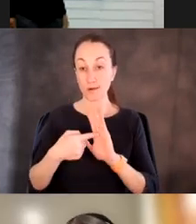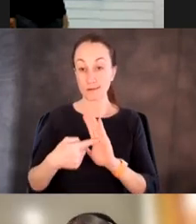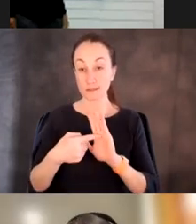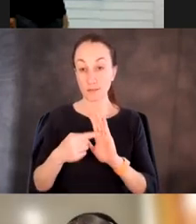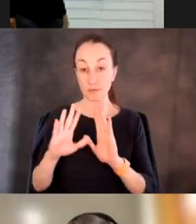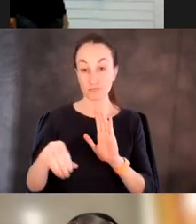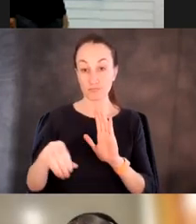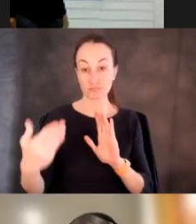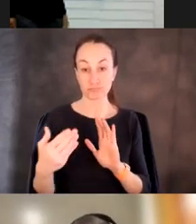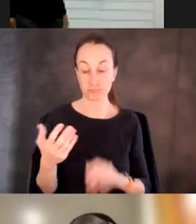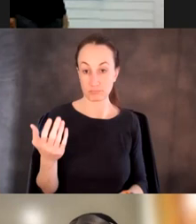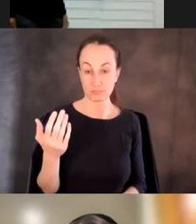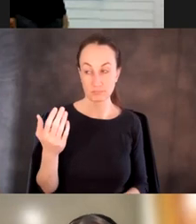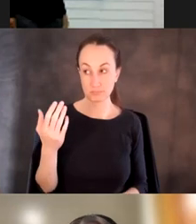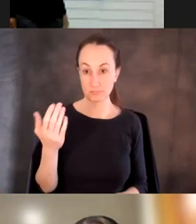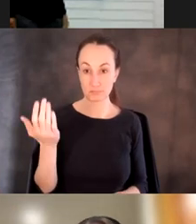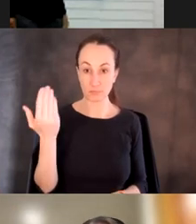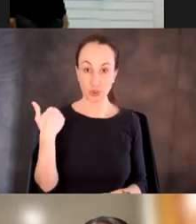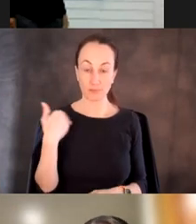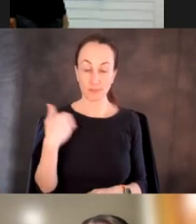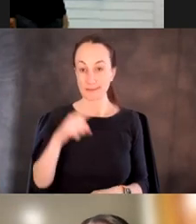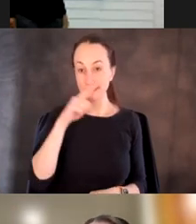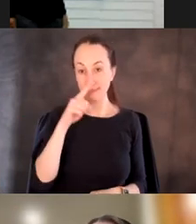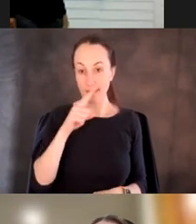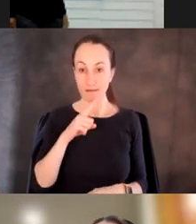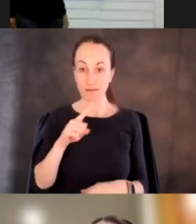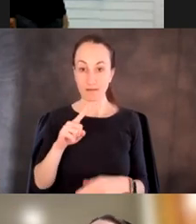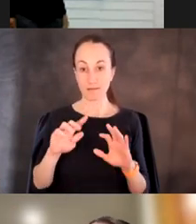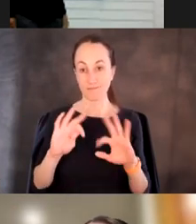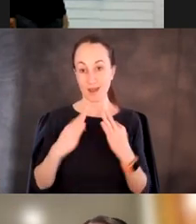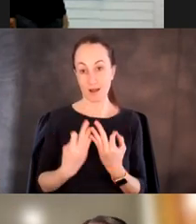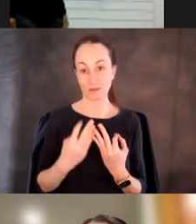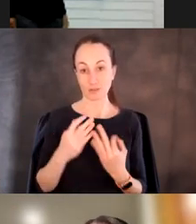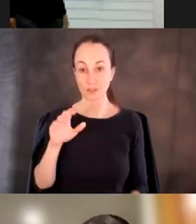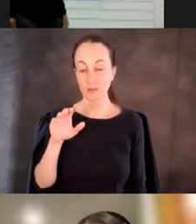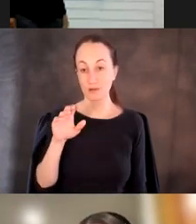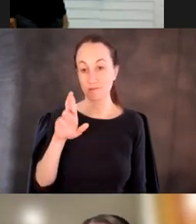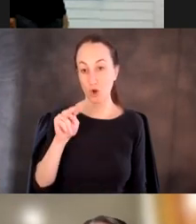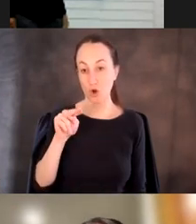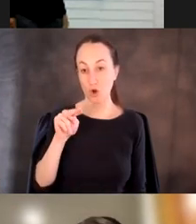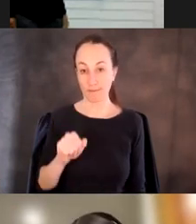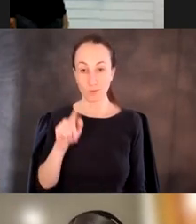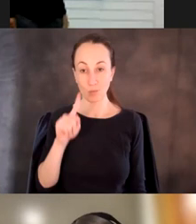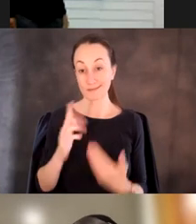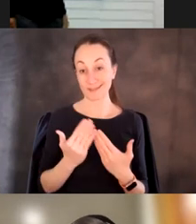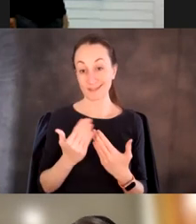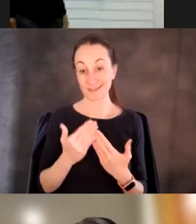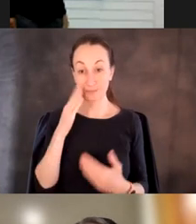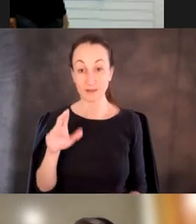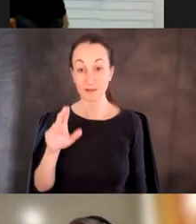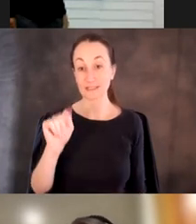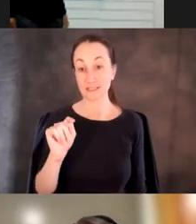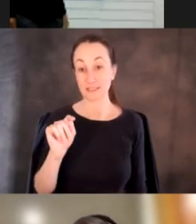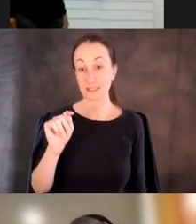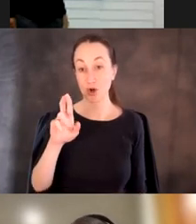of the, uh, the synthetic phylogenies for tRNAs was kind of the easy case because tRNAs are really small.